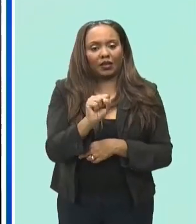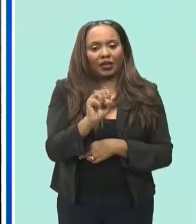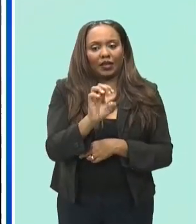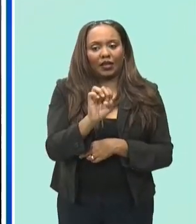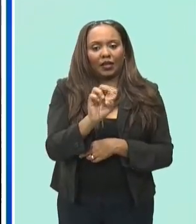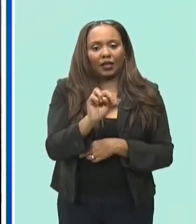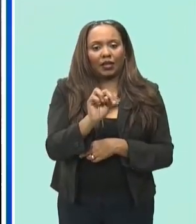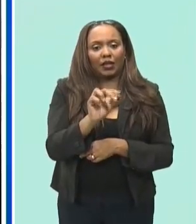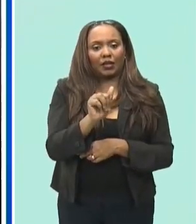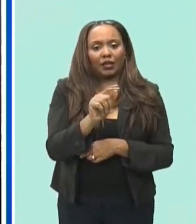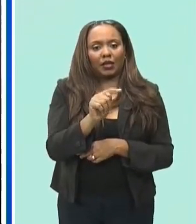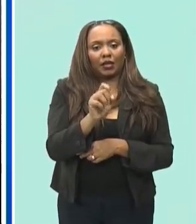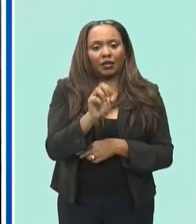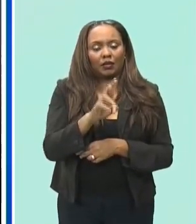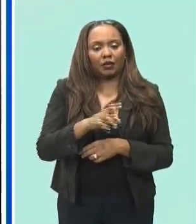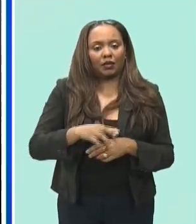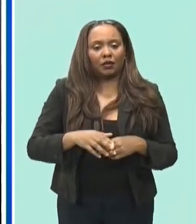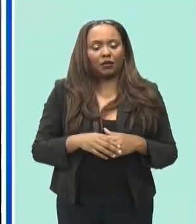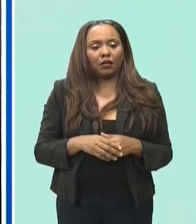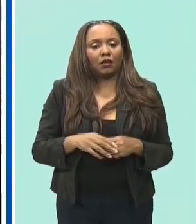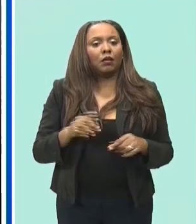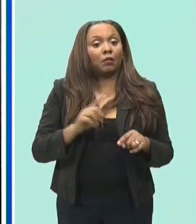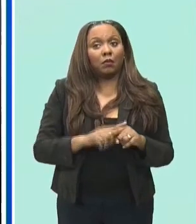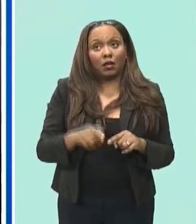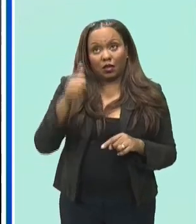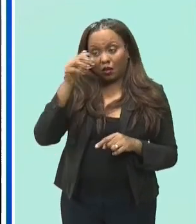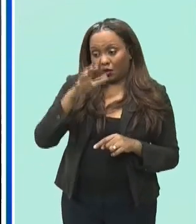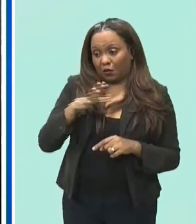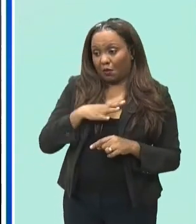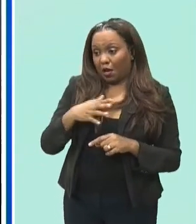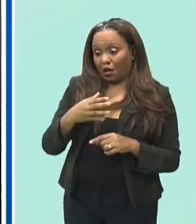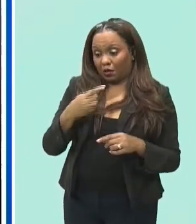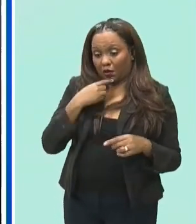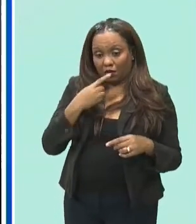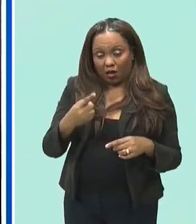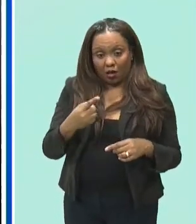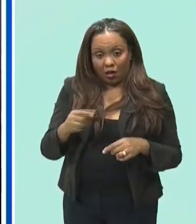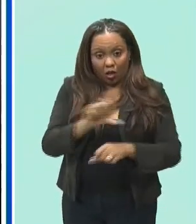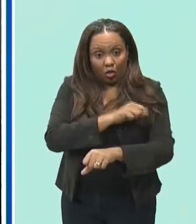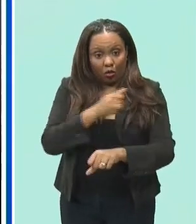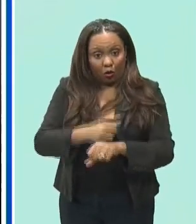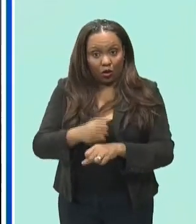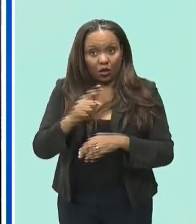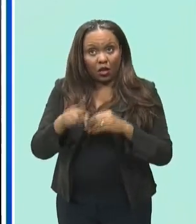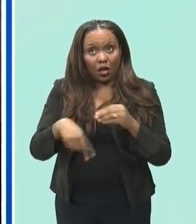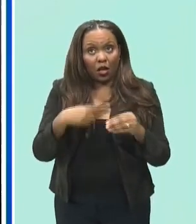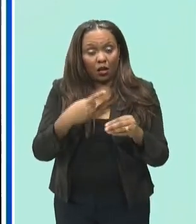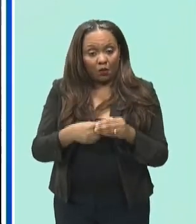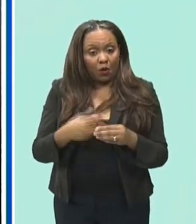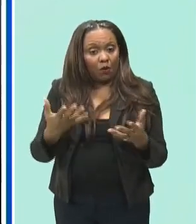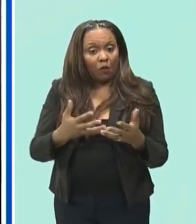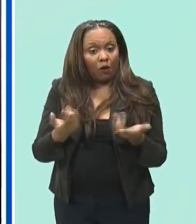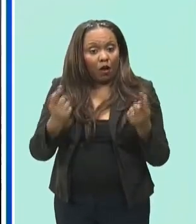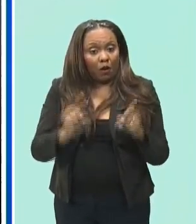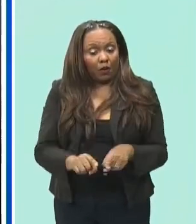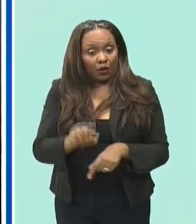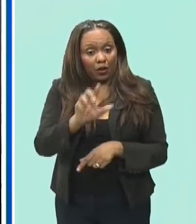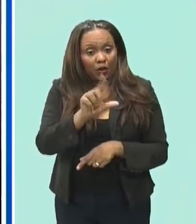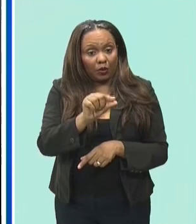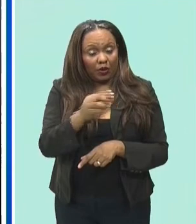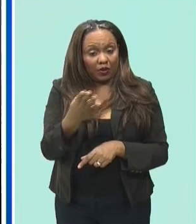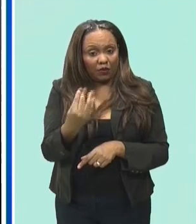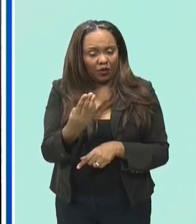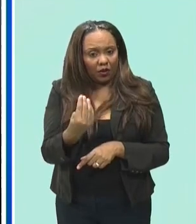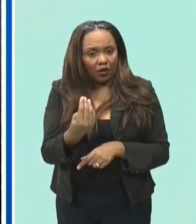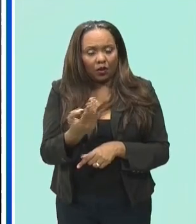did simonet disclose his run-in with the law and did those charged with the responsibility of conducting background checks unearth